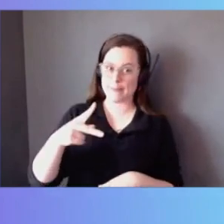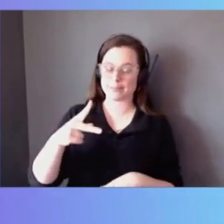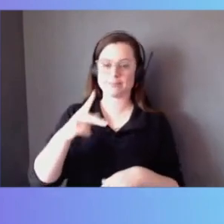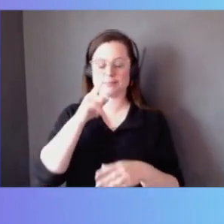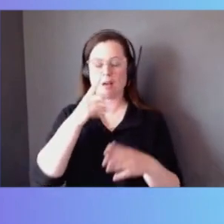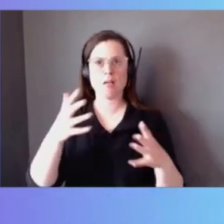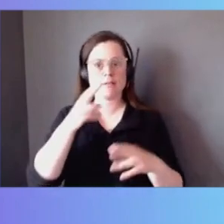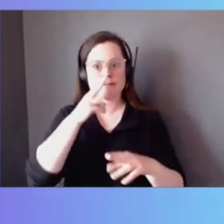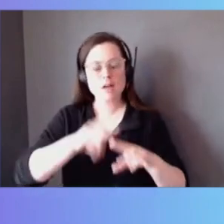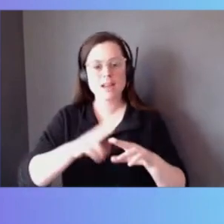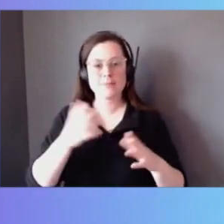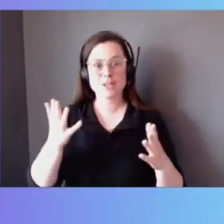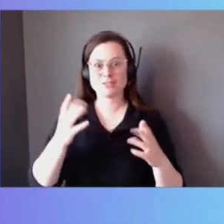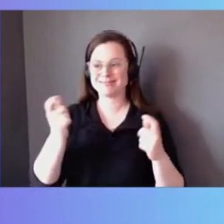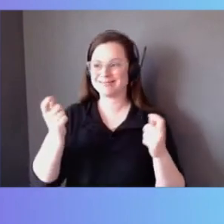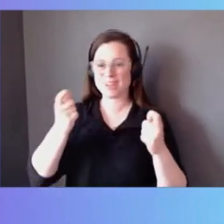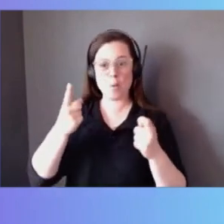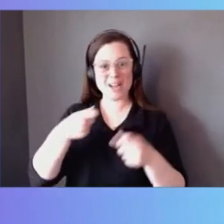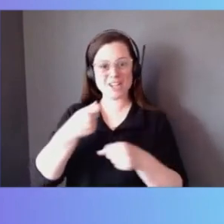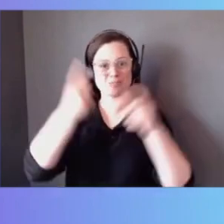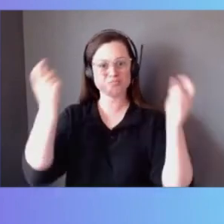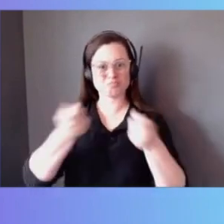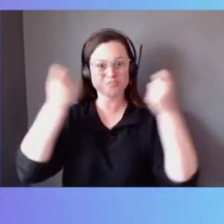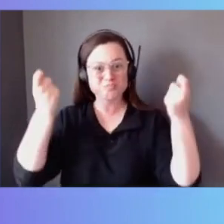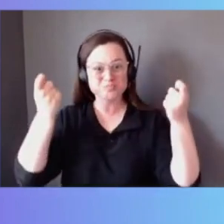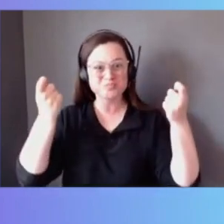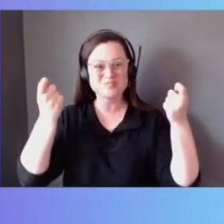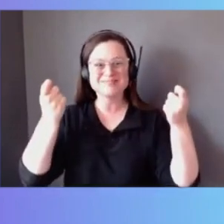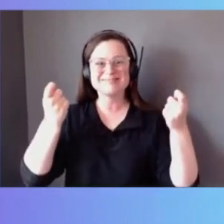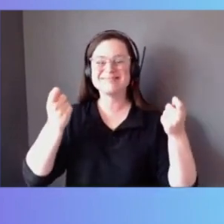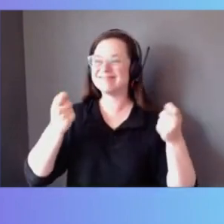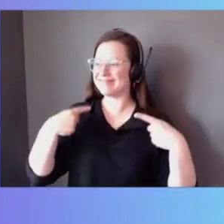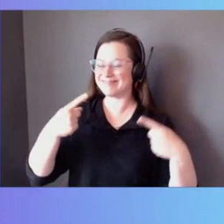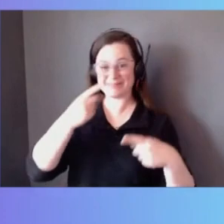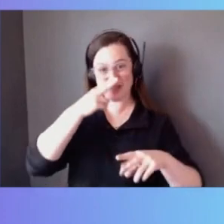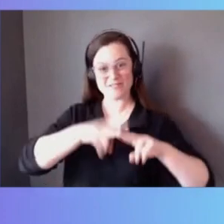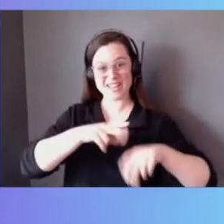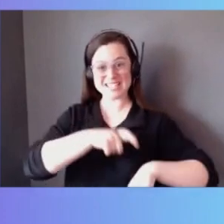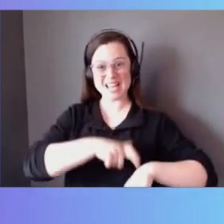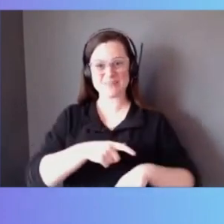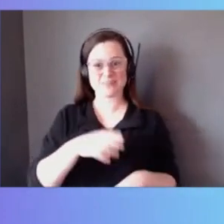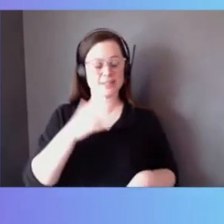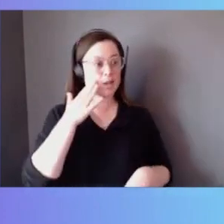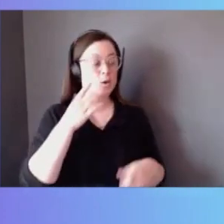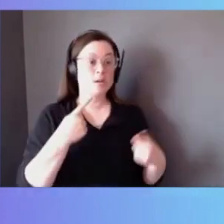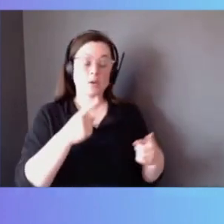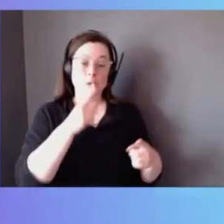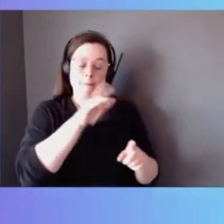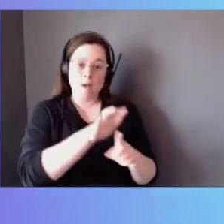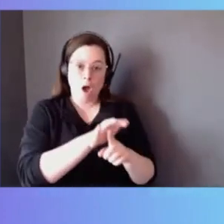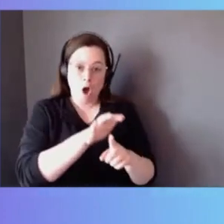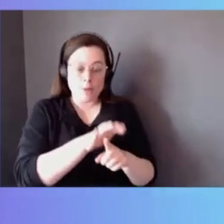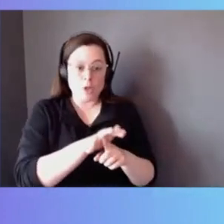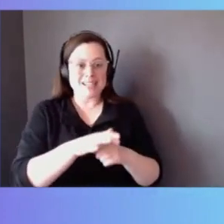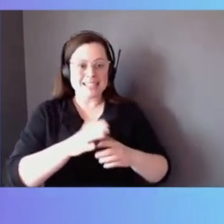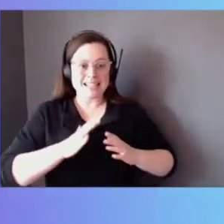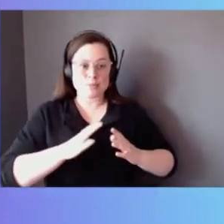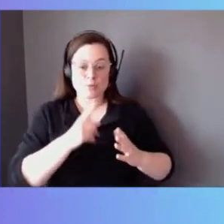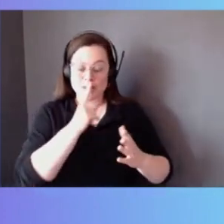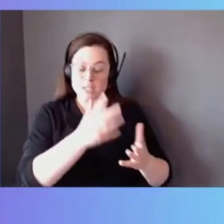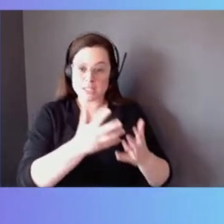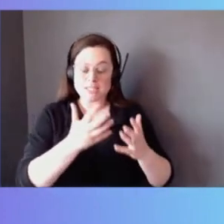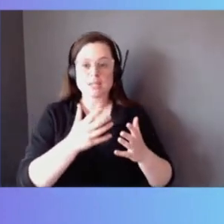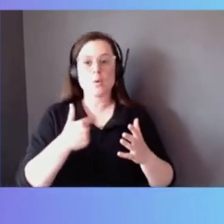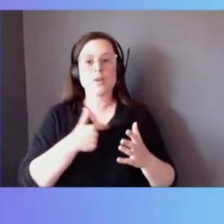to celebrate kind of the one-year anniversary of it. It's been a good time. Yeah, I know it's been really popular with customers and we've had a lot of conversations